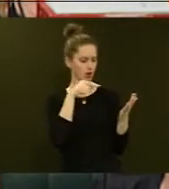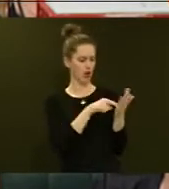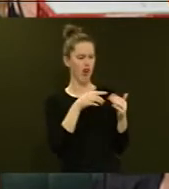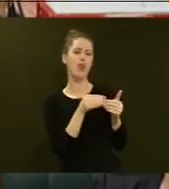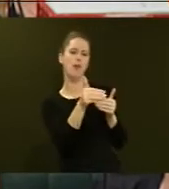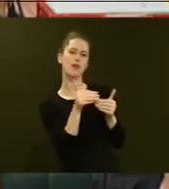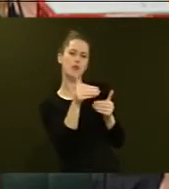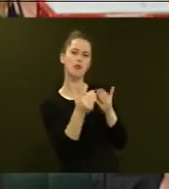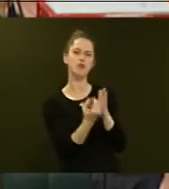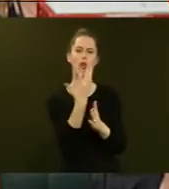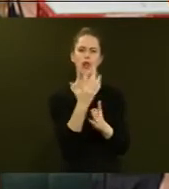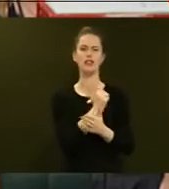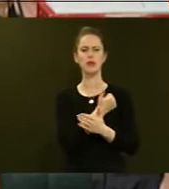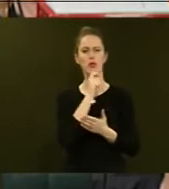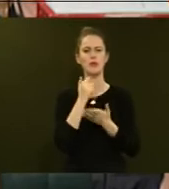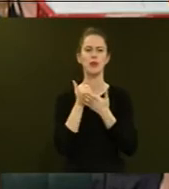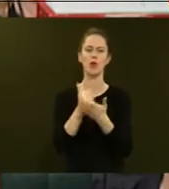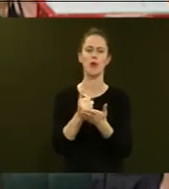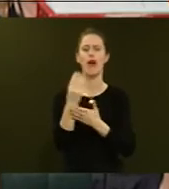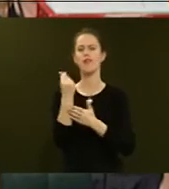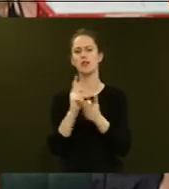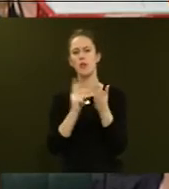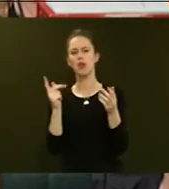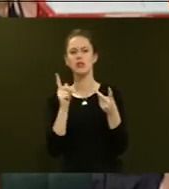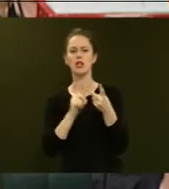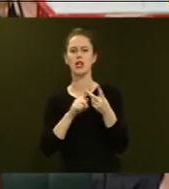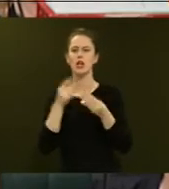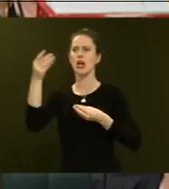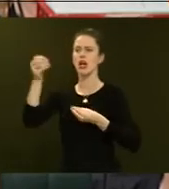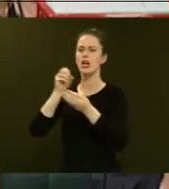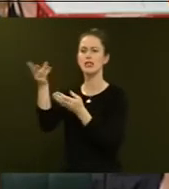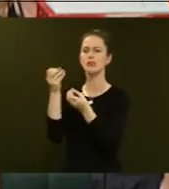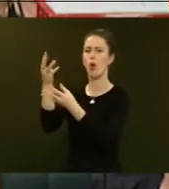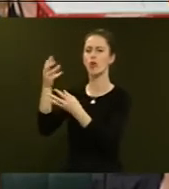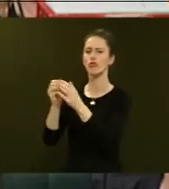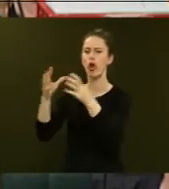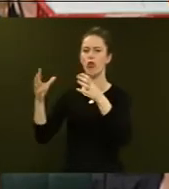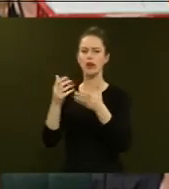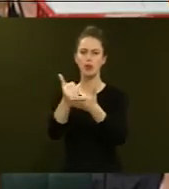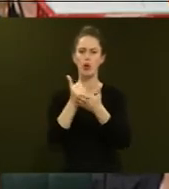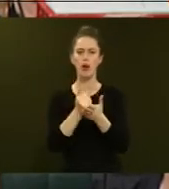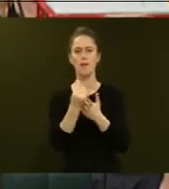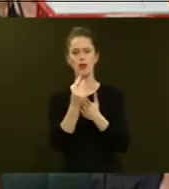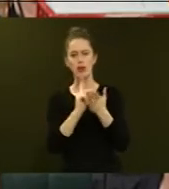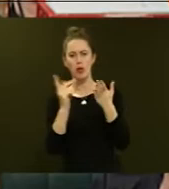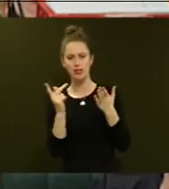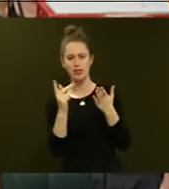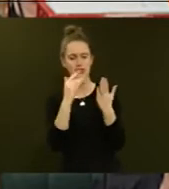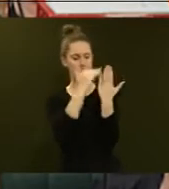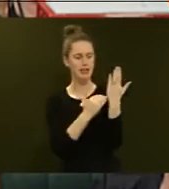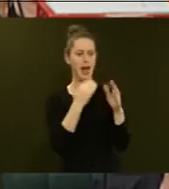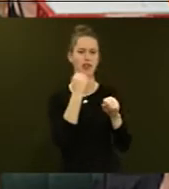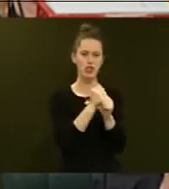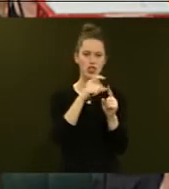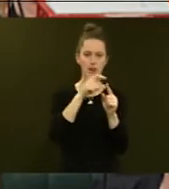term, growth is expected to be supported by fiscal policy, export growth and support of monetary policy settings, and that GDP